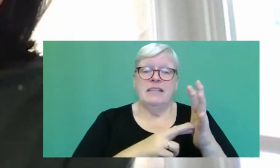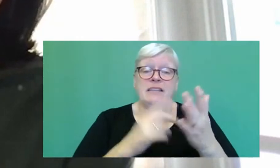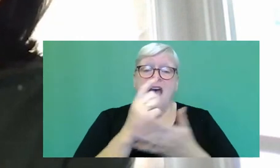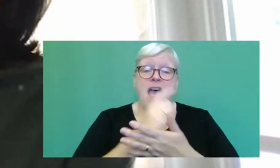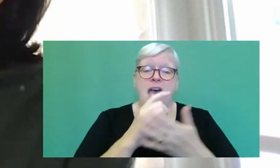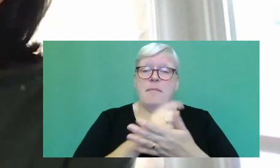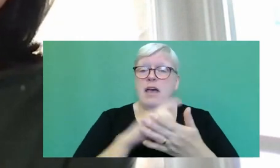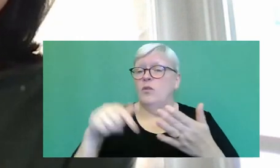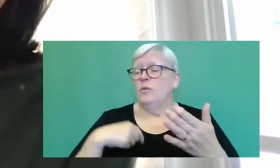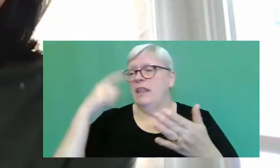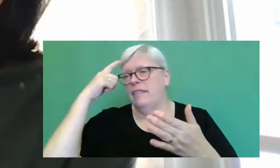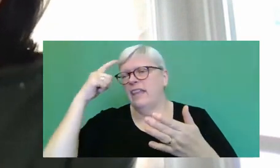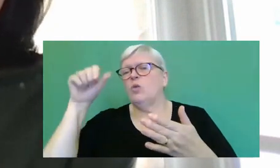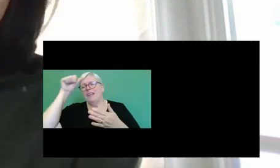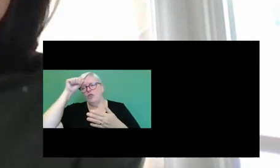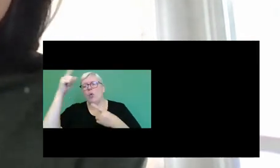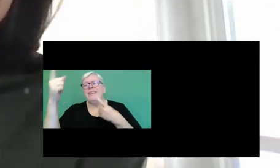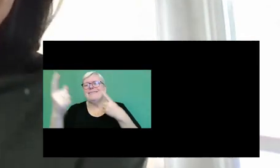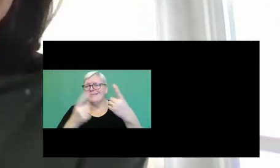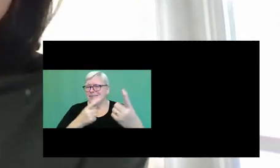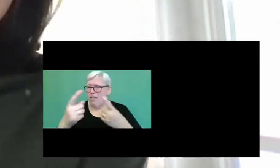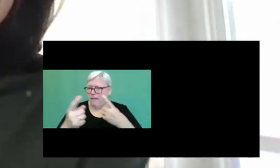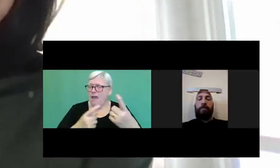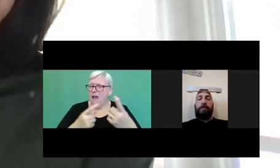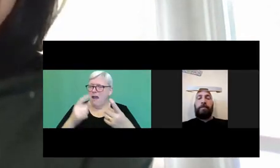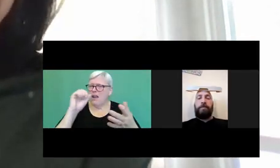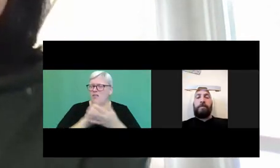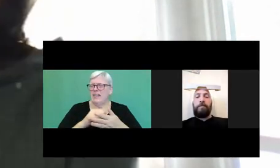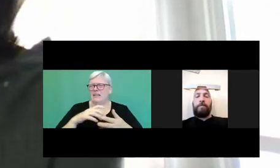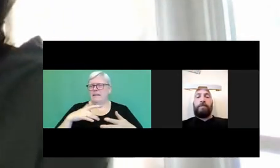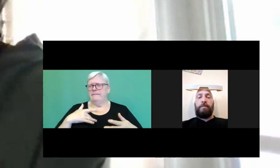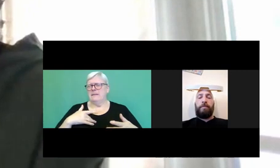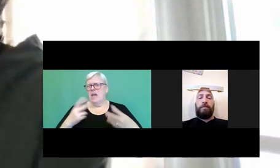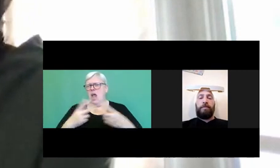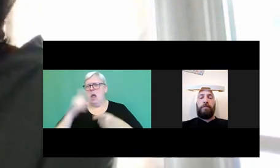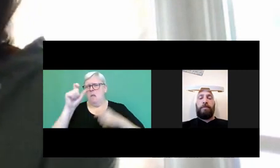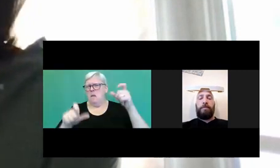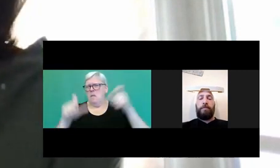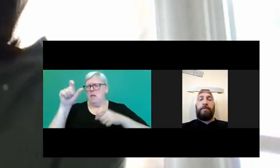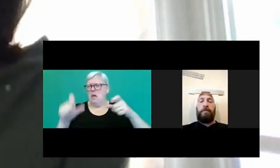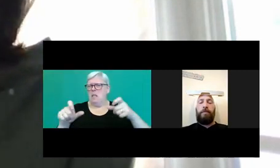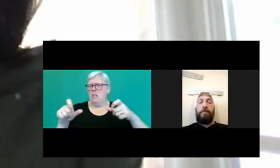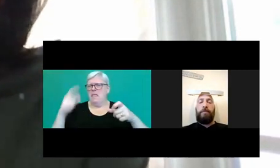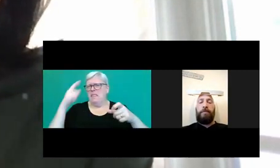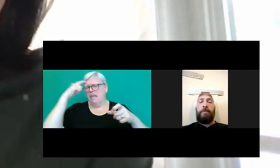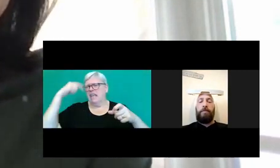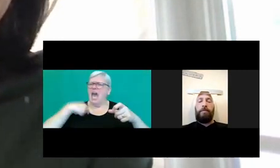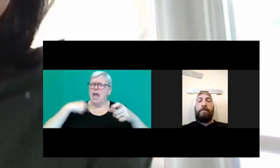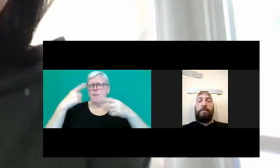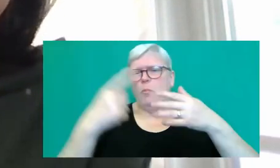about each other. So Yasmin quite rightly resents it when other people make assumptions about her based on her